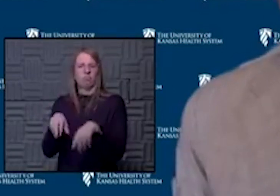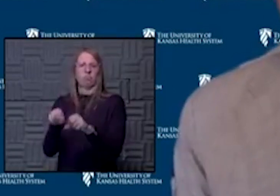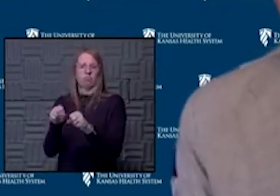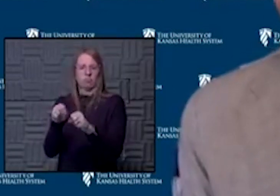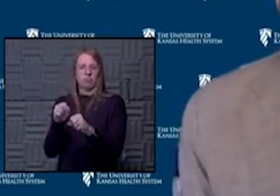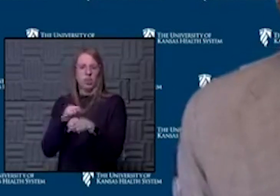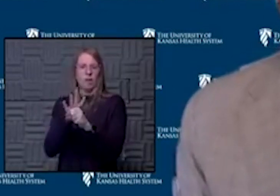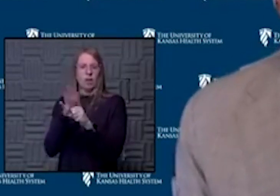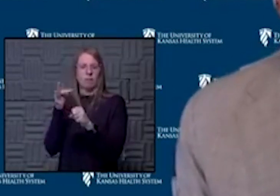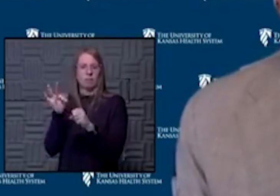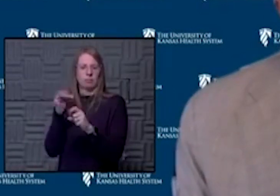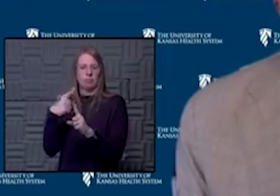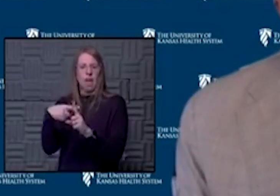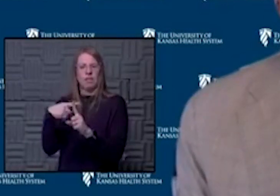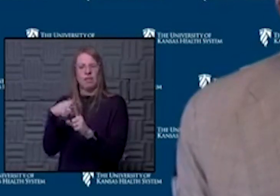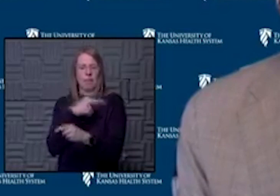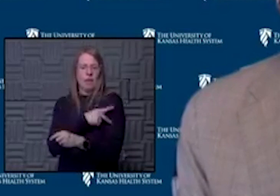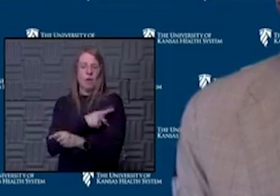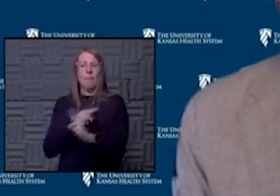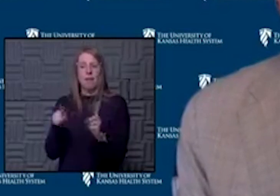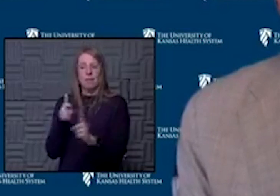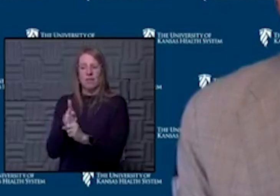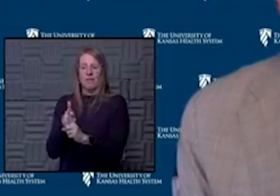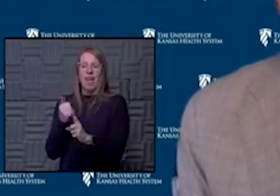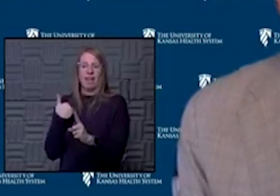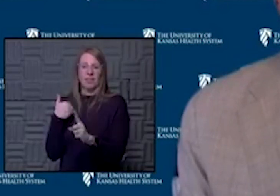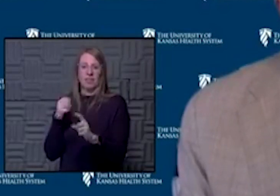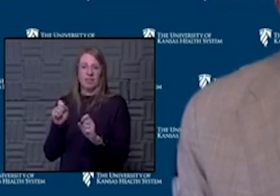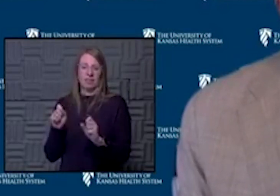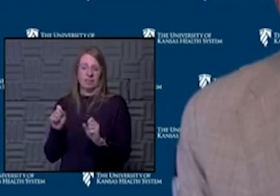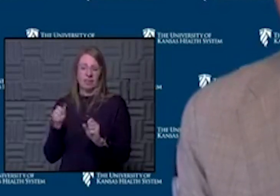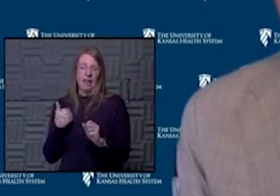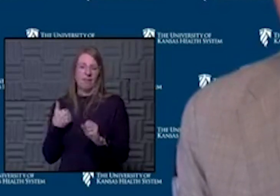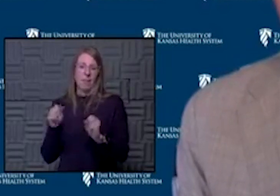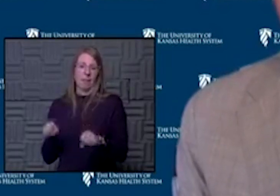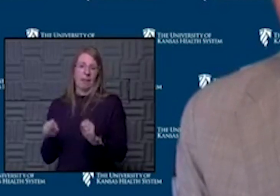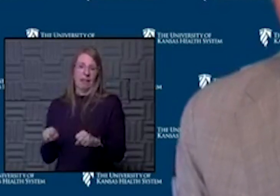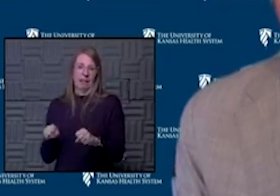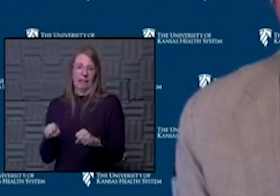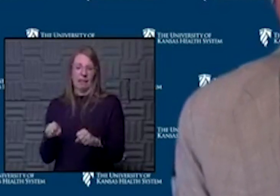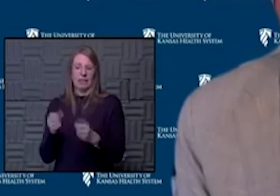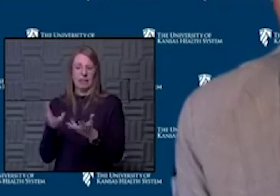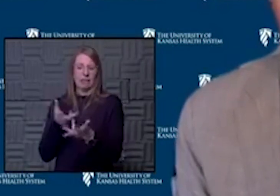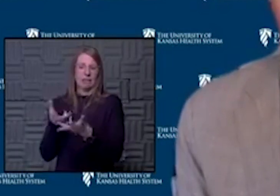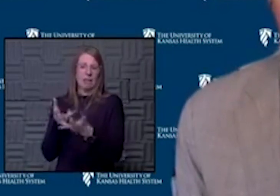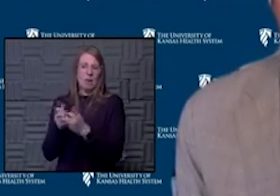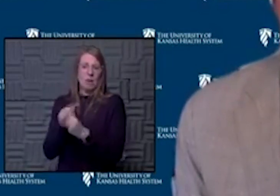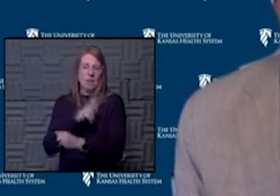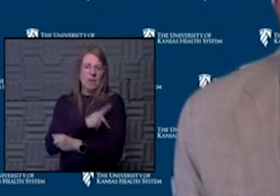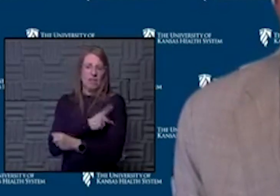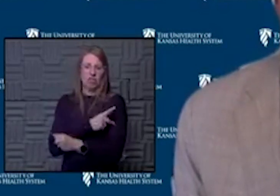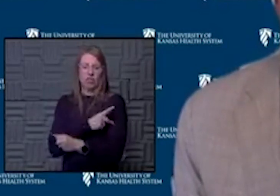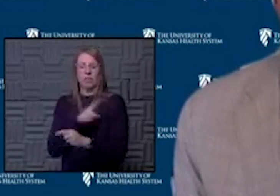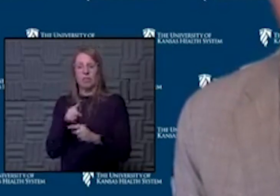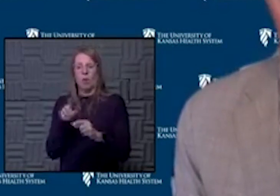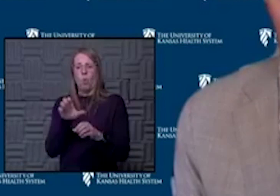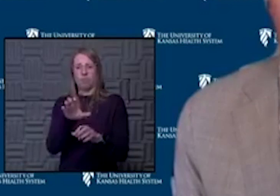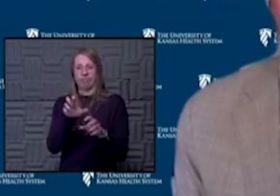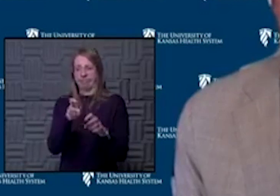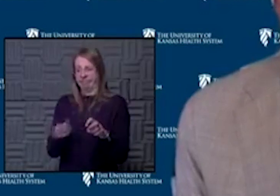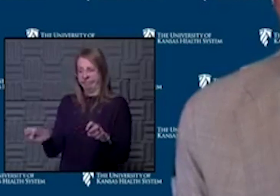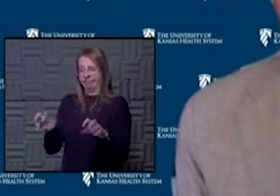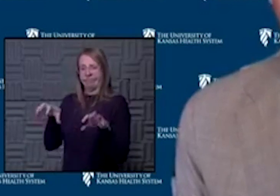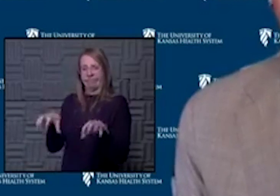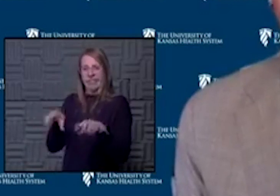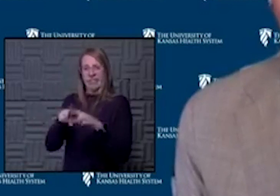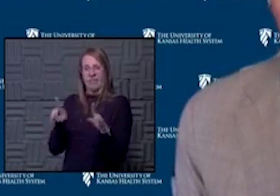they have to have the ability to do that, to sort of cohort those patients ideally in a different wing, or at least in a